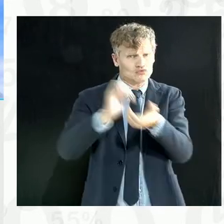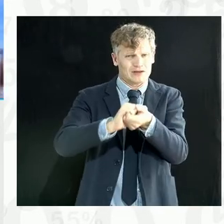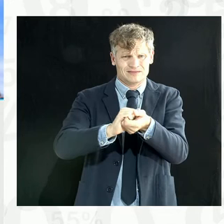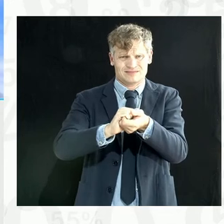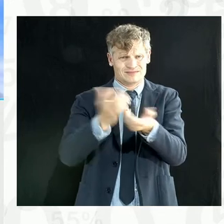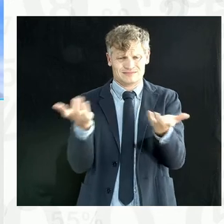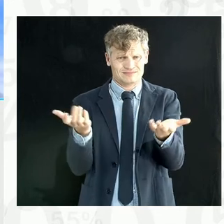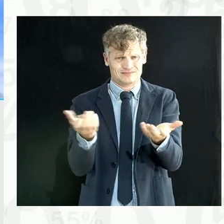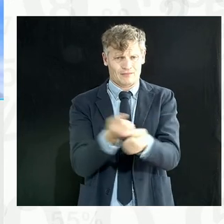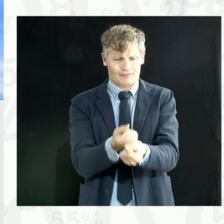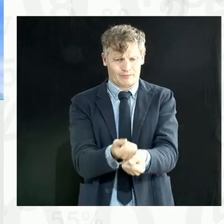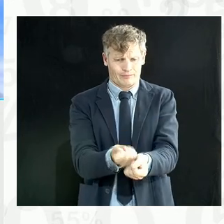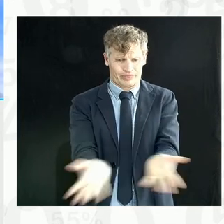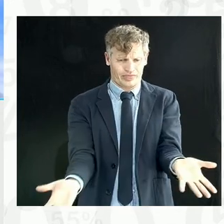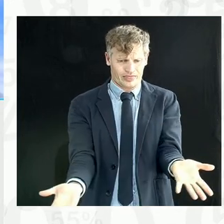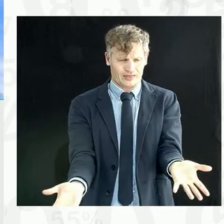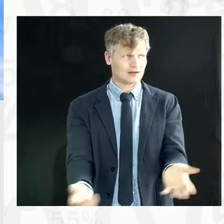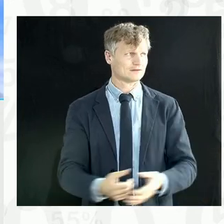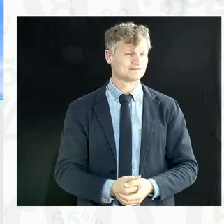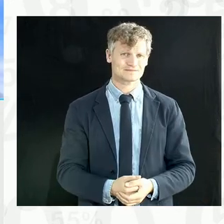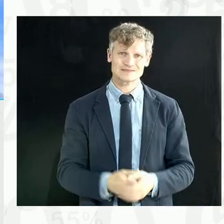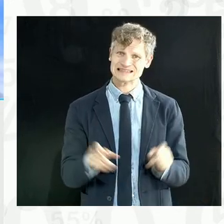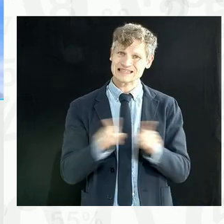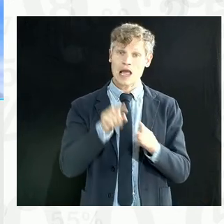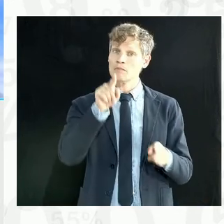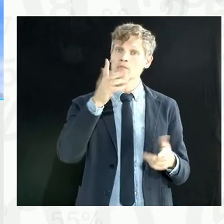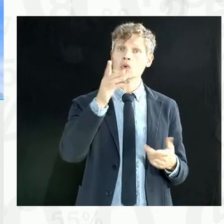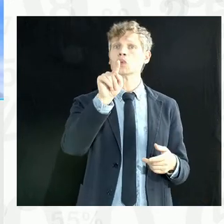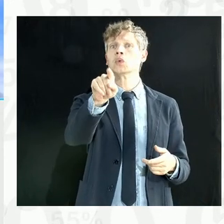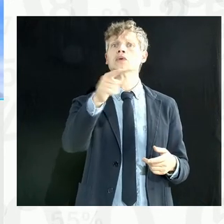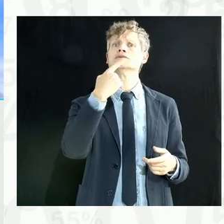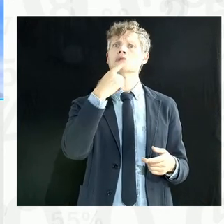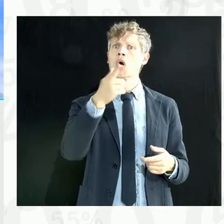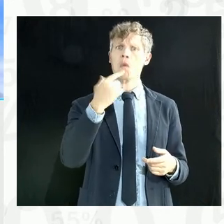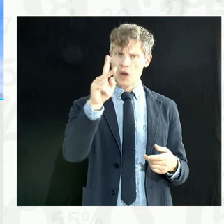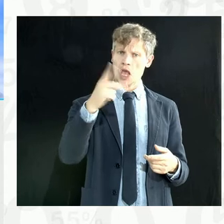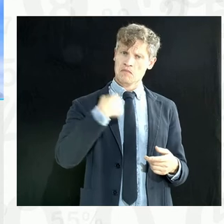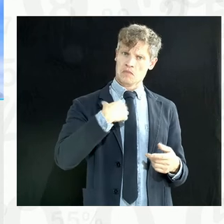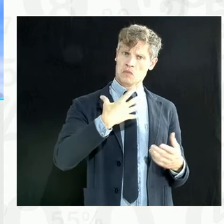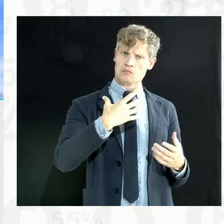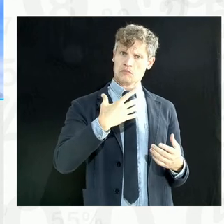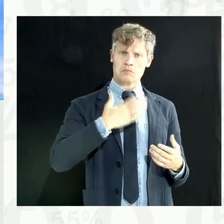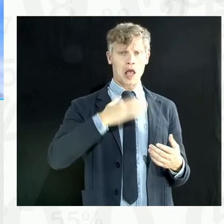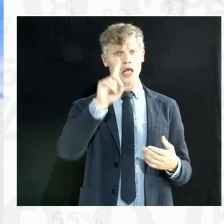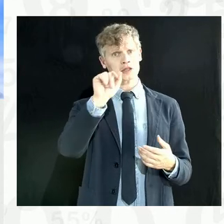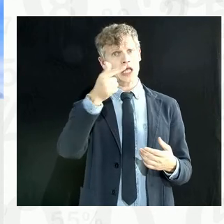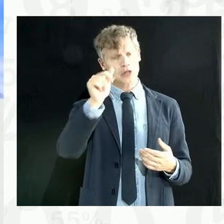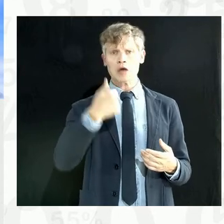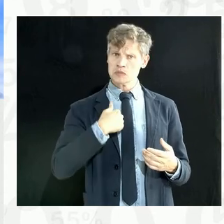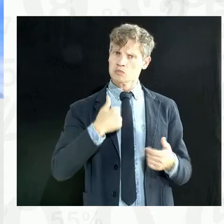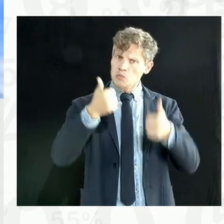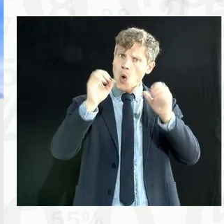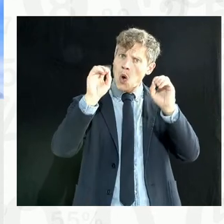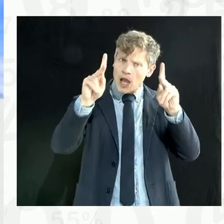Because it's like you, you ask me for my data, but at the end of the day, you steal it from me. Right?